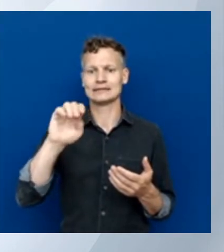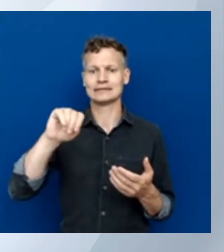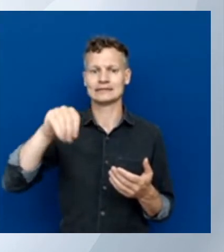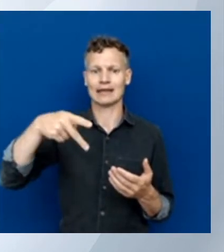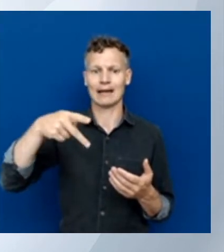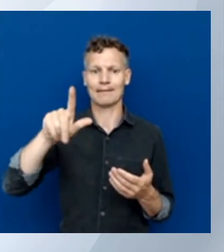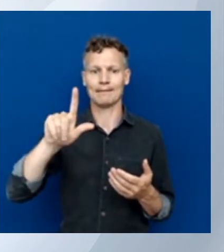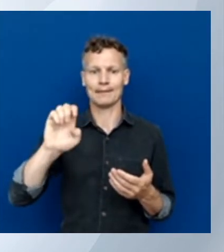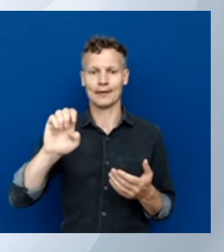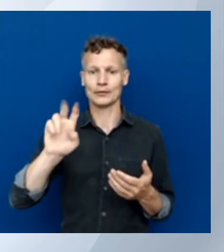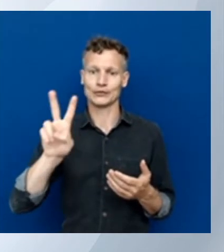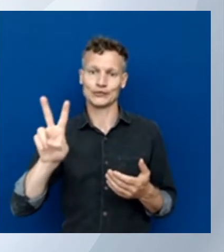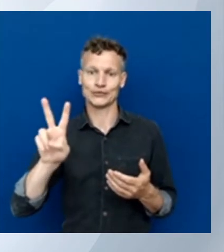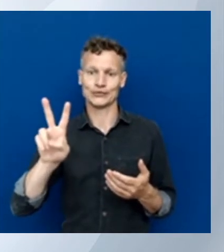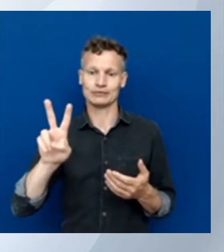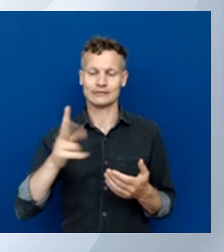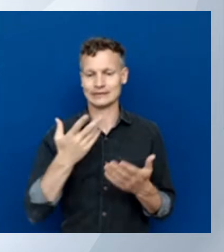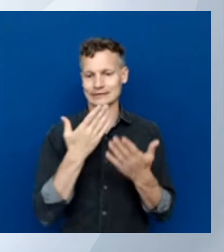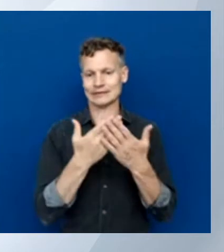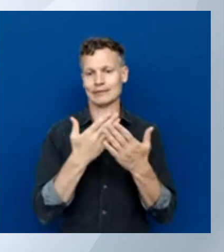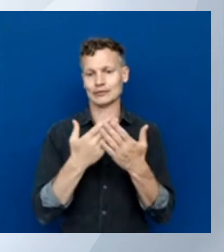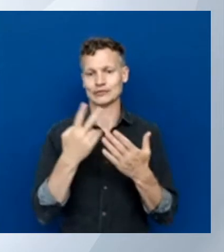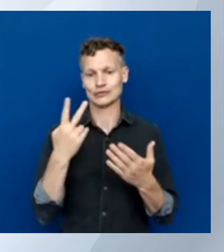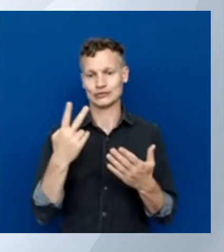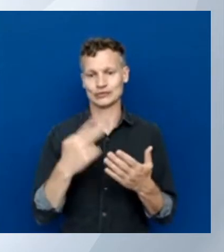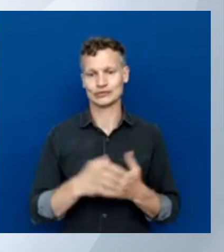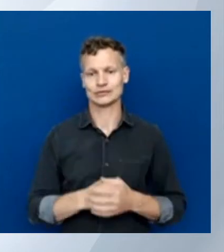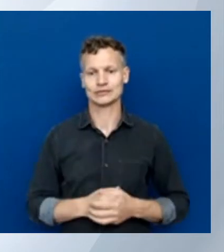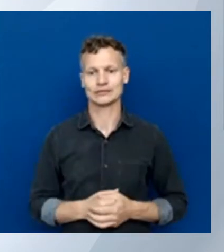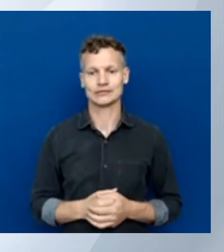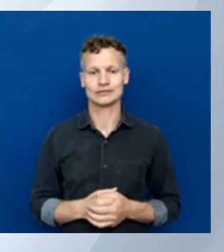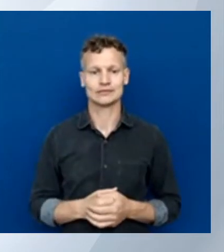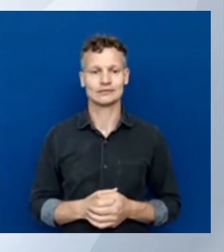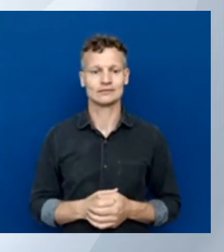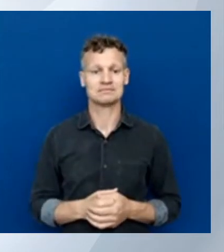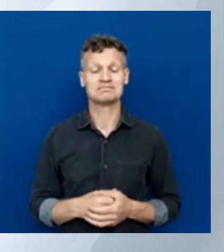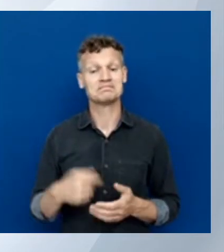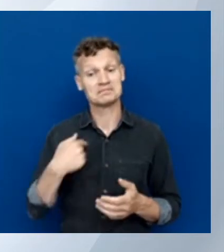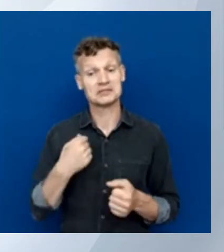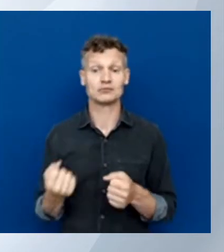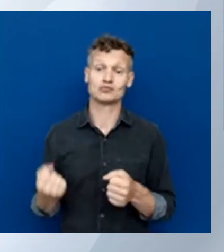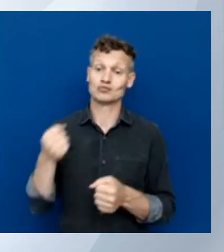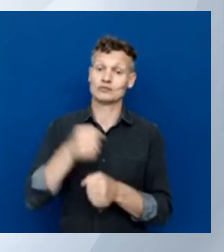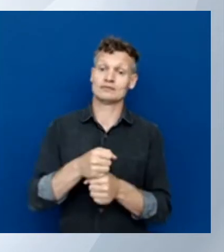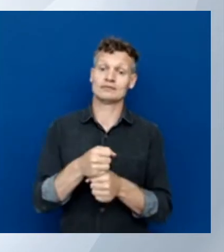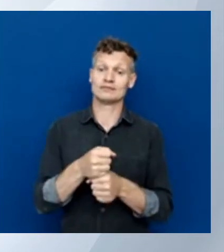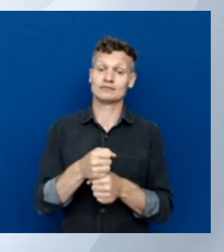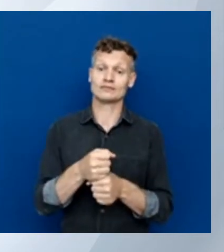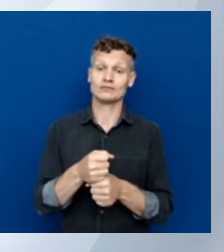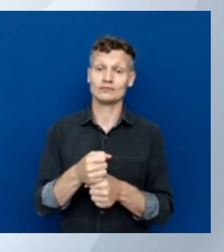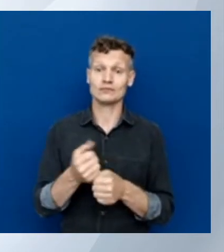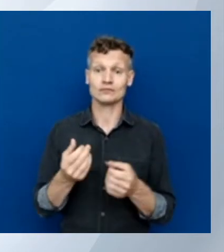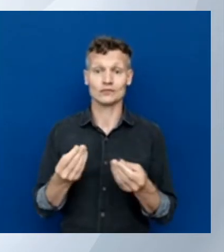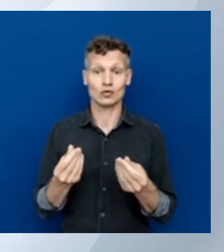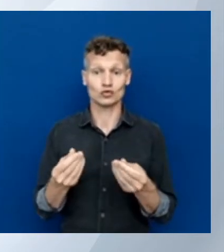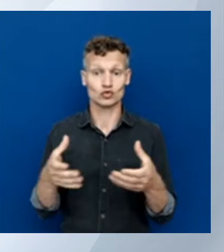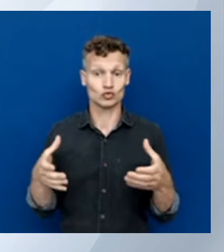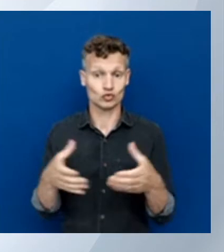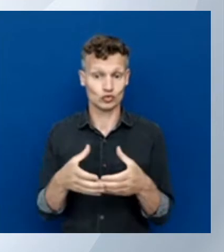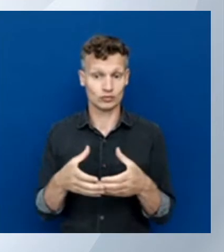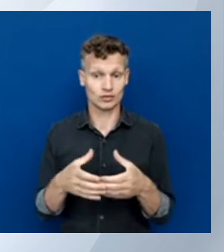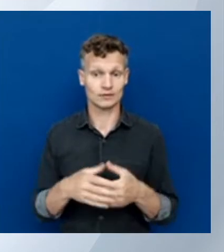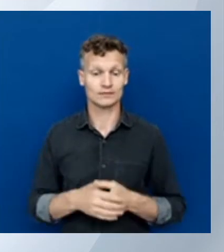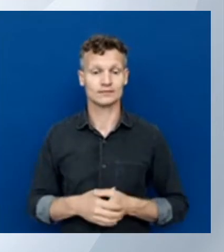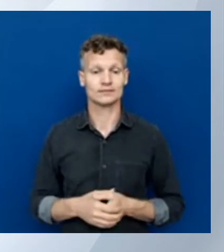And with this, I am able to create the resource group. So I get a JSON output now telling me the resource group has been